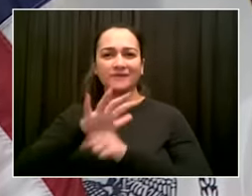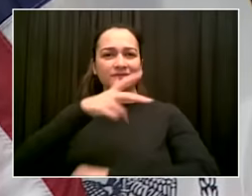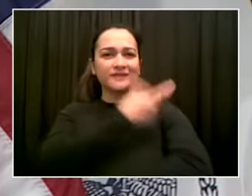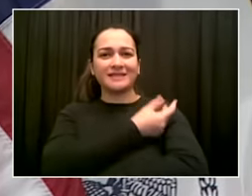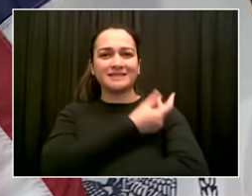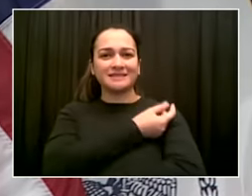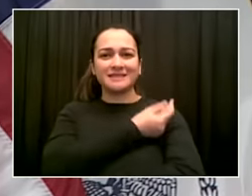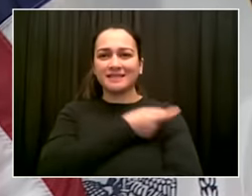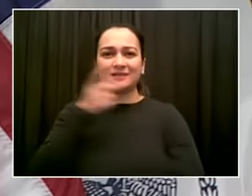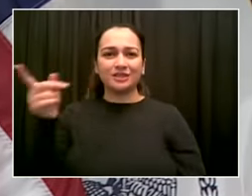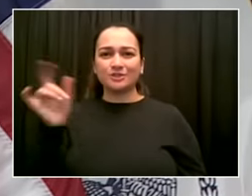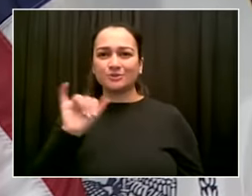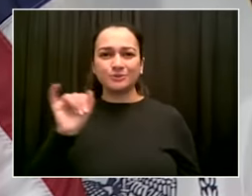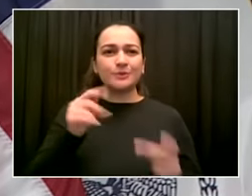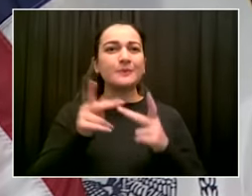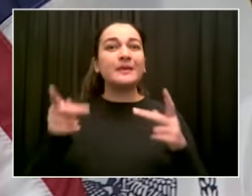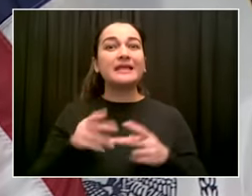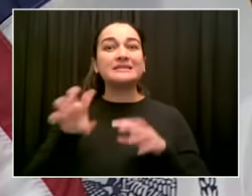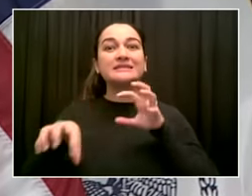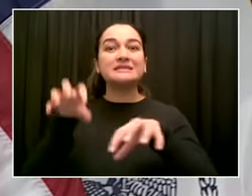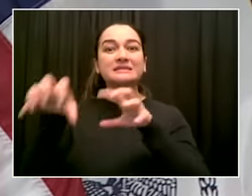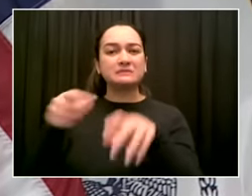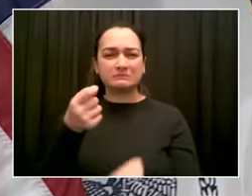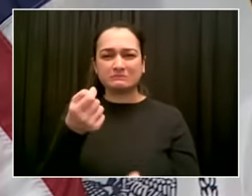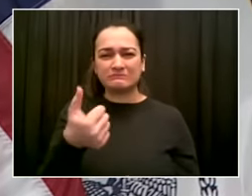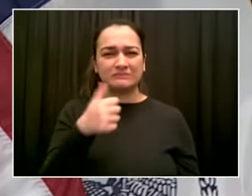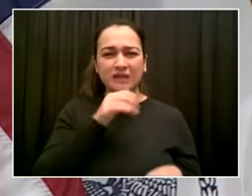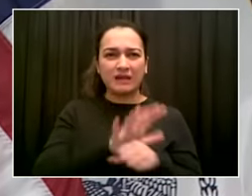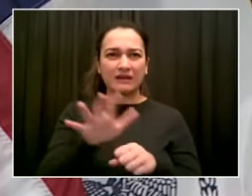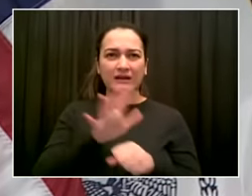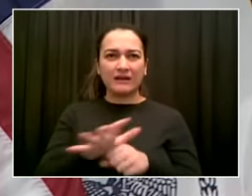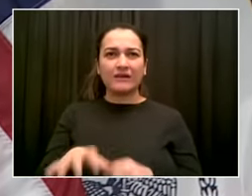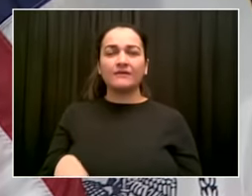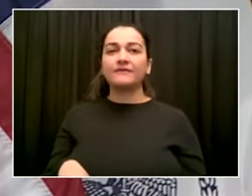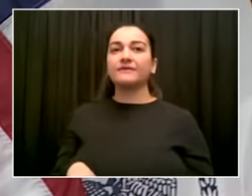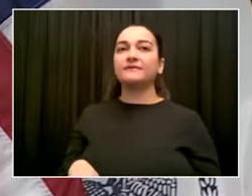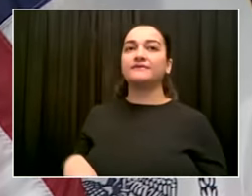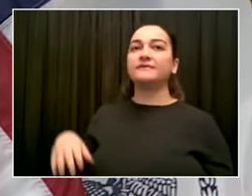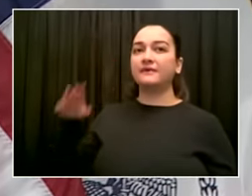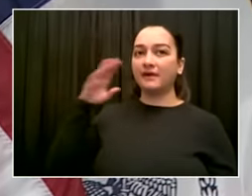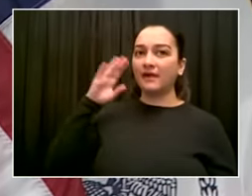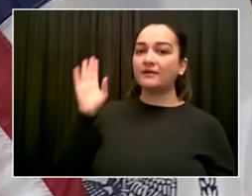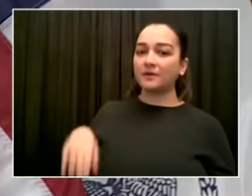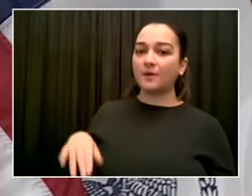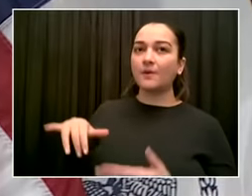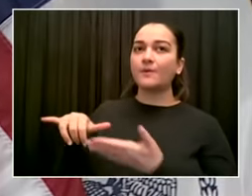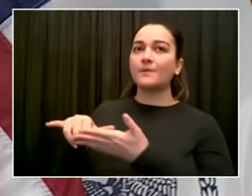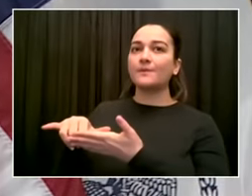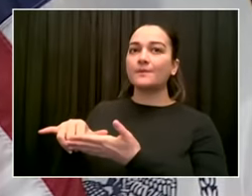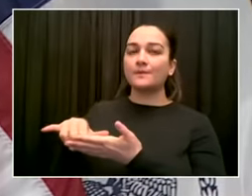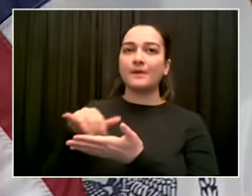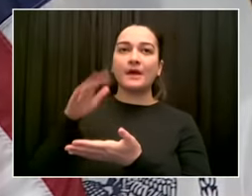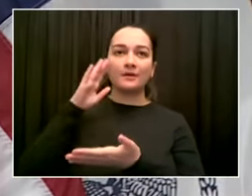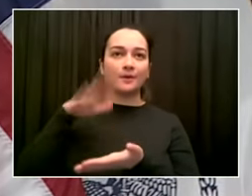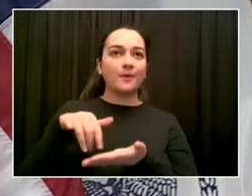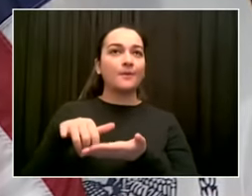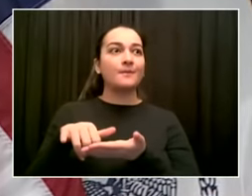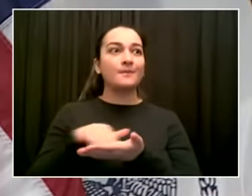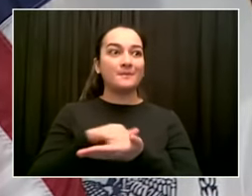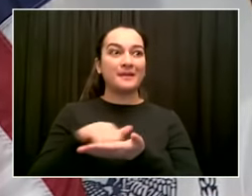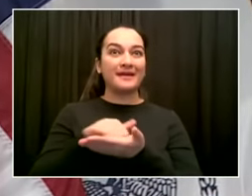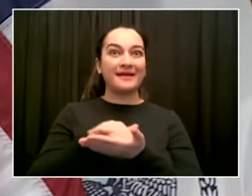are way better than in the city, but upper Manhattan still lags behind. With the rise of this new